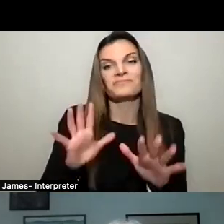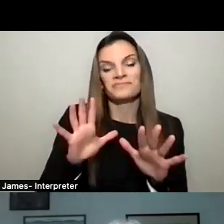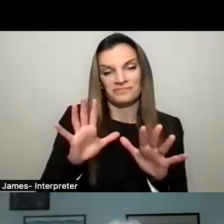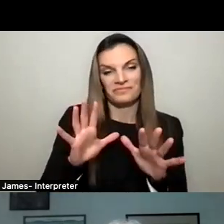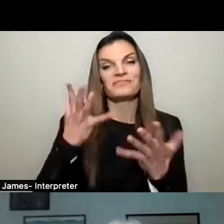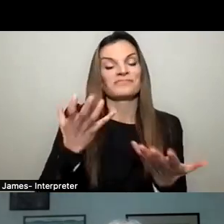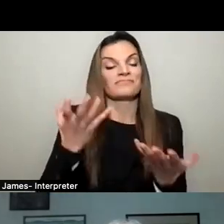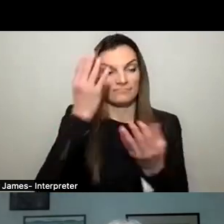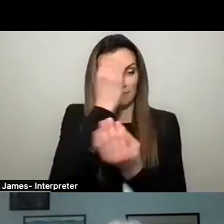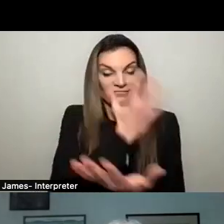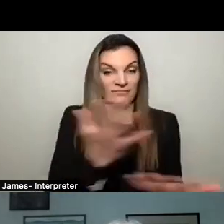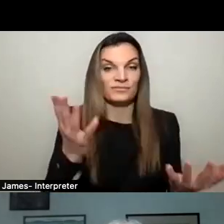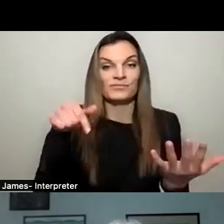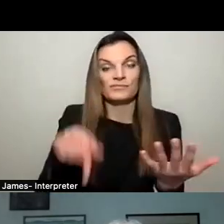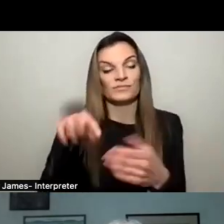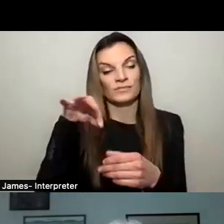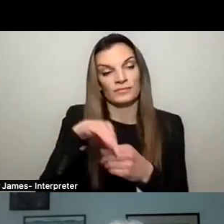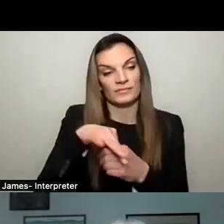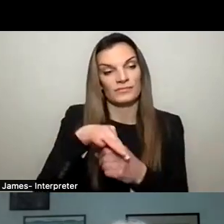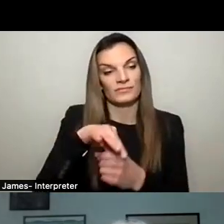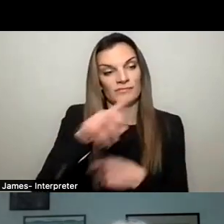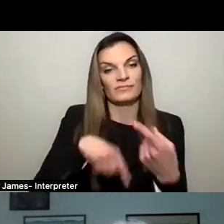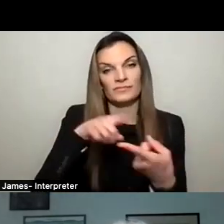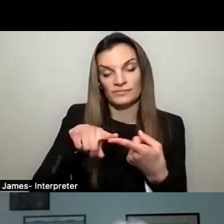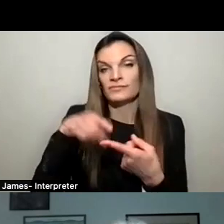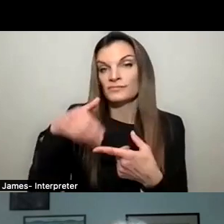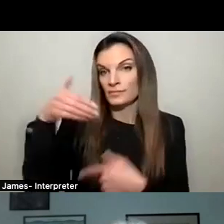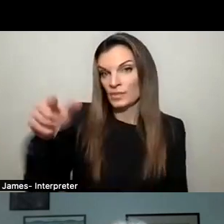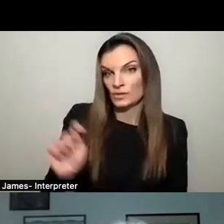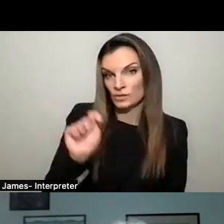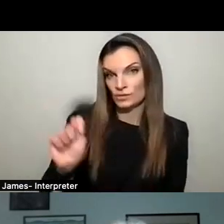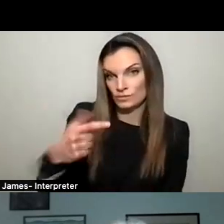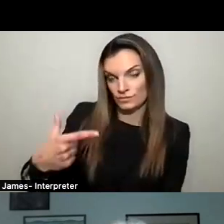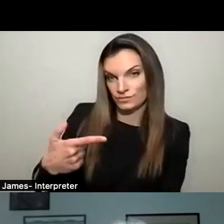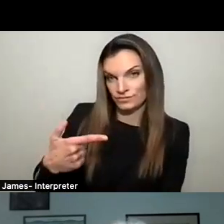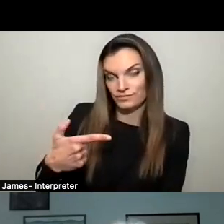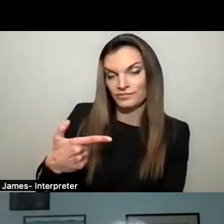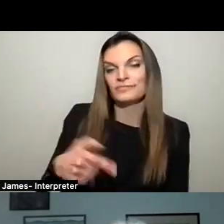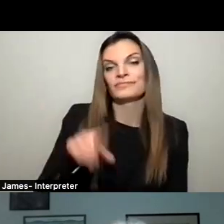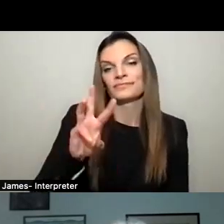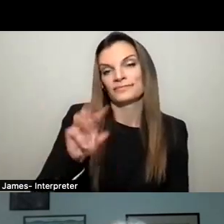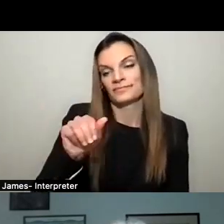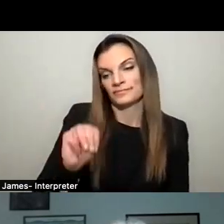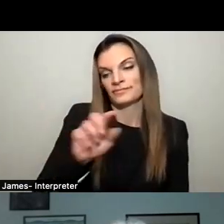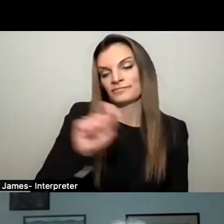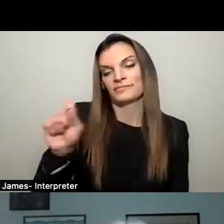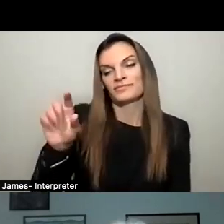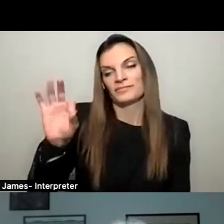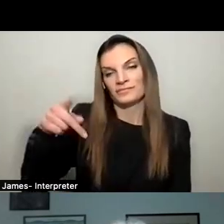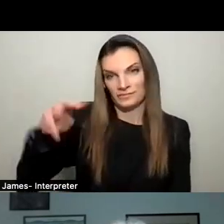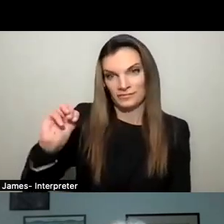remind you that the election day is next Tuesday, the 21st, 6 AM to 9 PM.